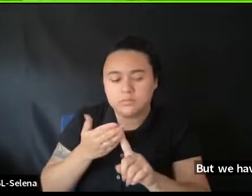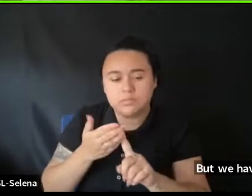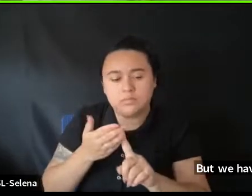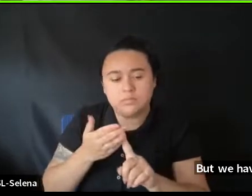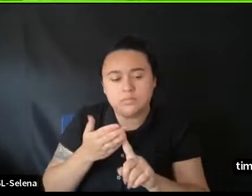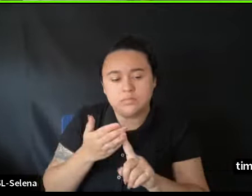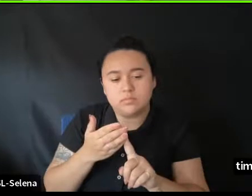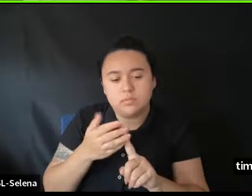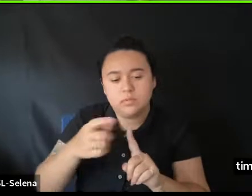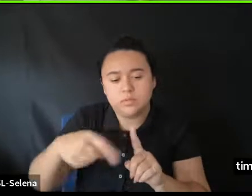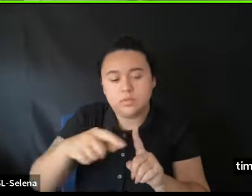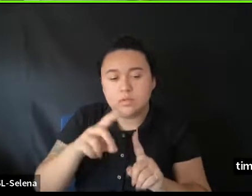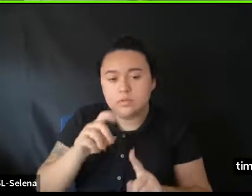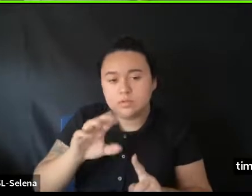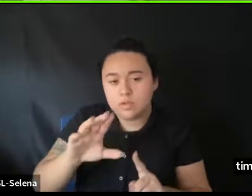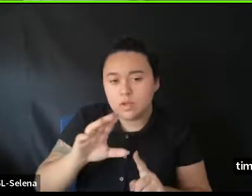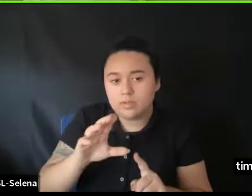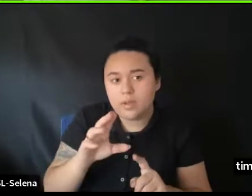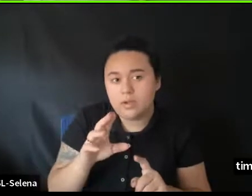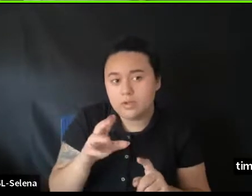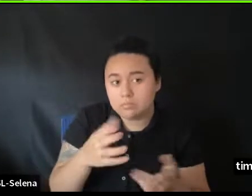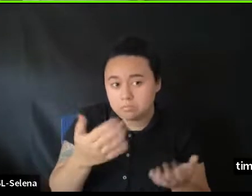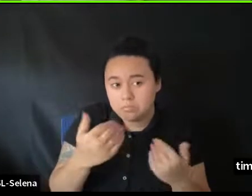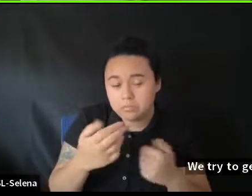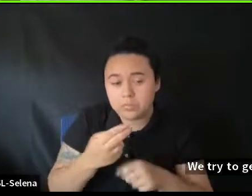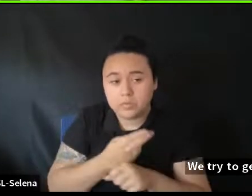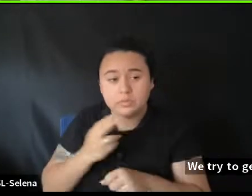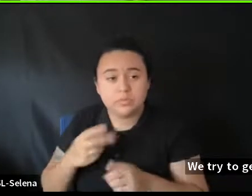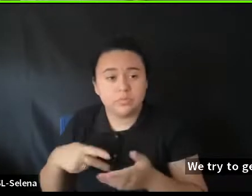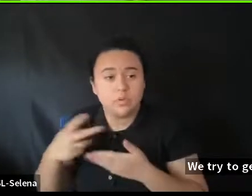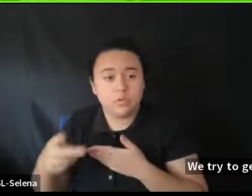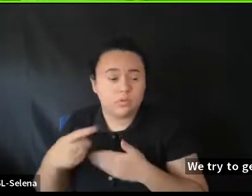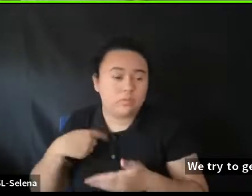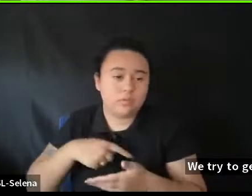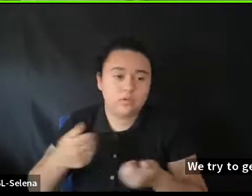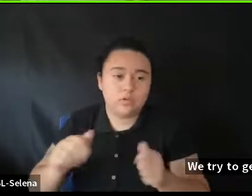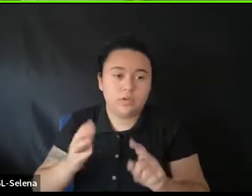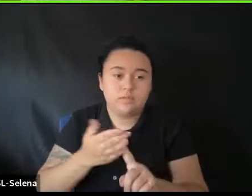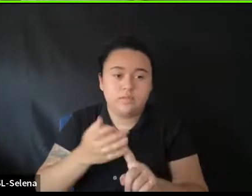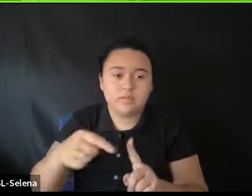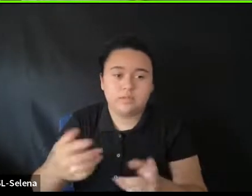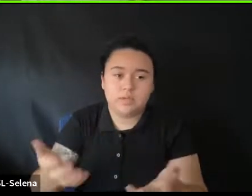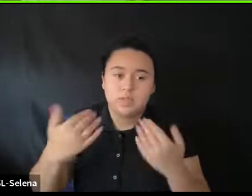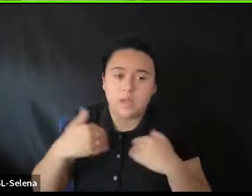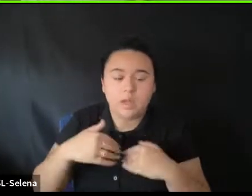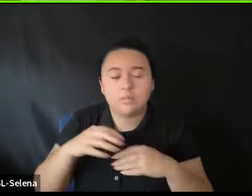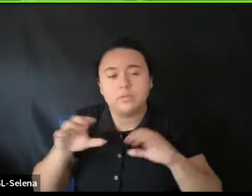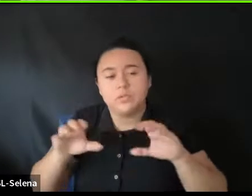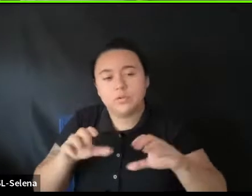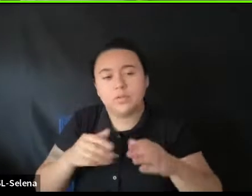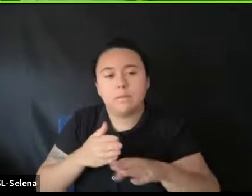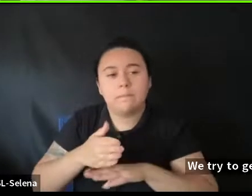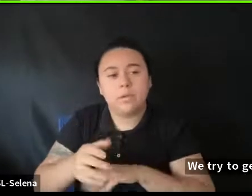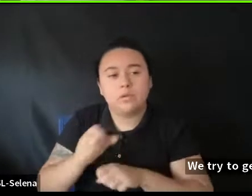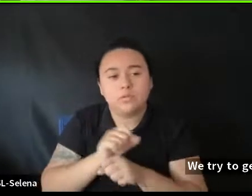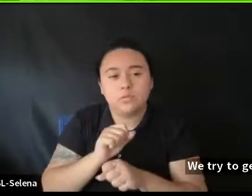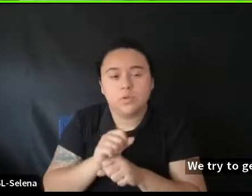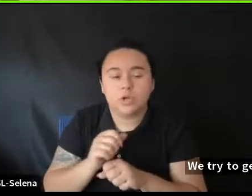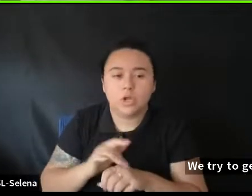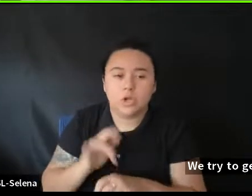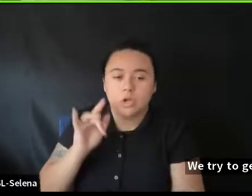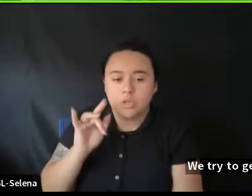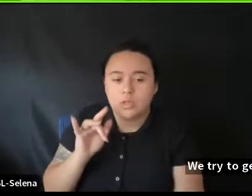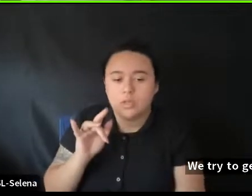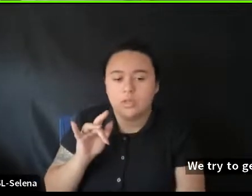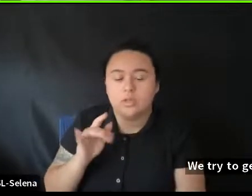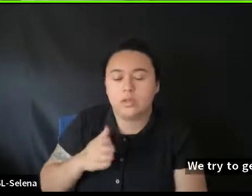Uh. To. To utilize our program. We try to get them to come down. And do. Their post work. Like I said earlier. Post